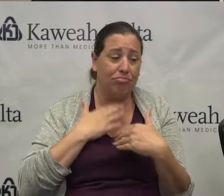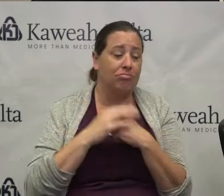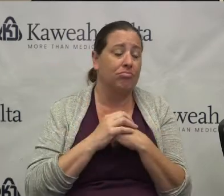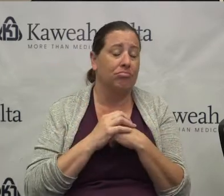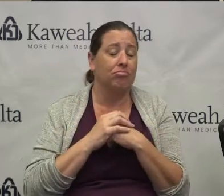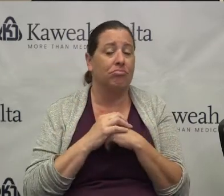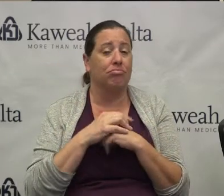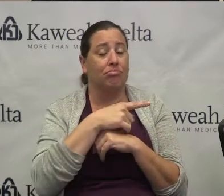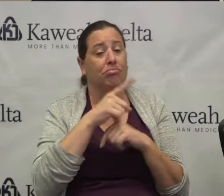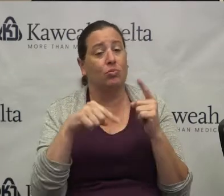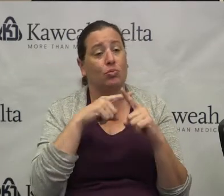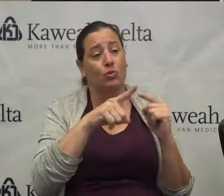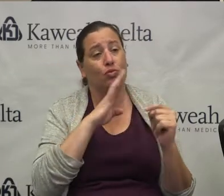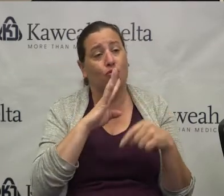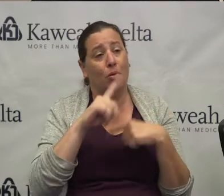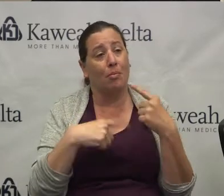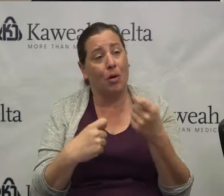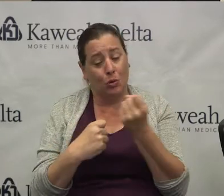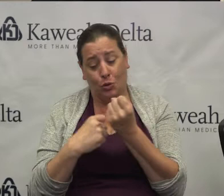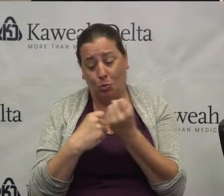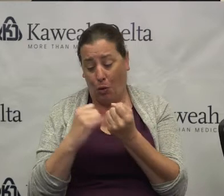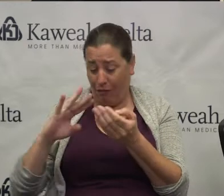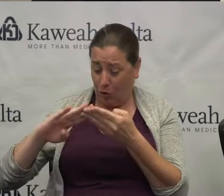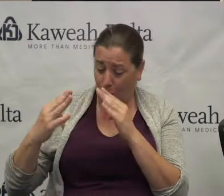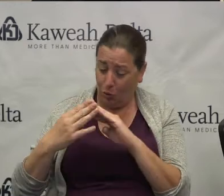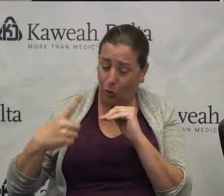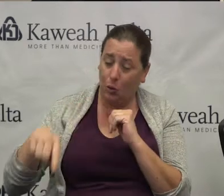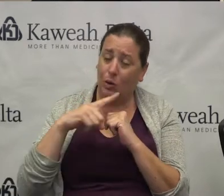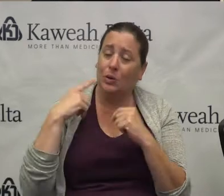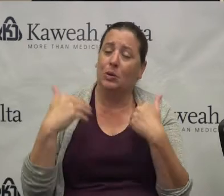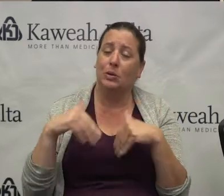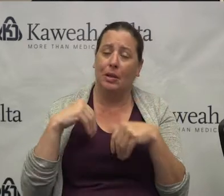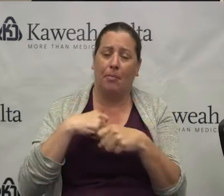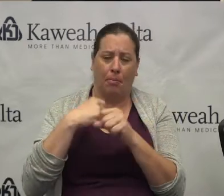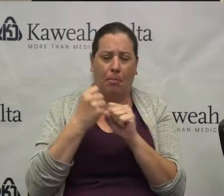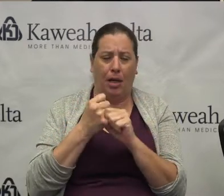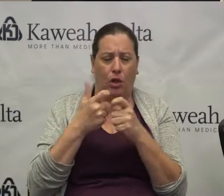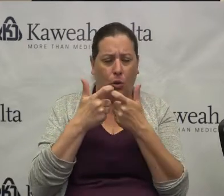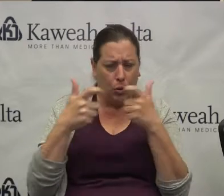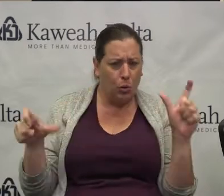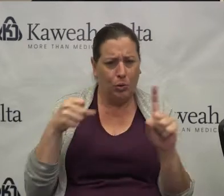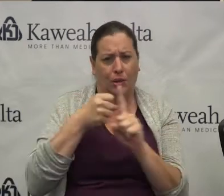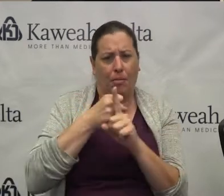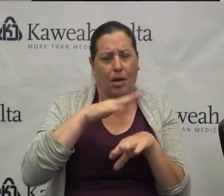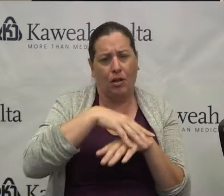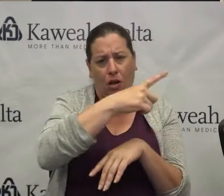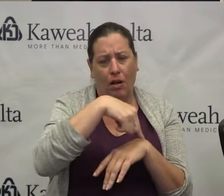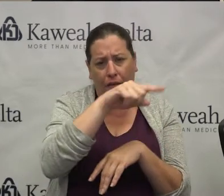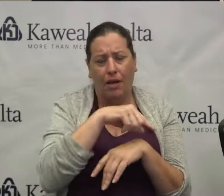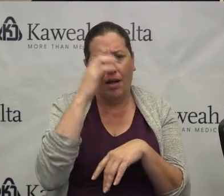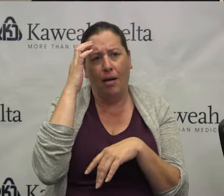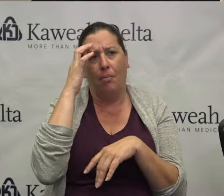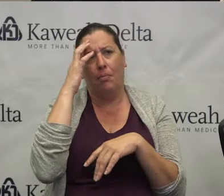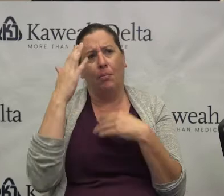you talked about, the support of the community has made such a huge impact on them. You know, whether it's pita